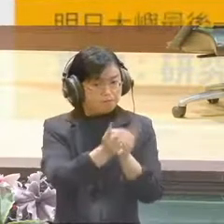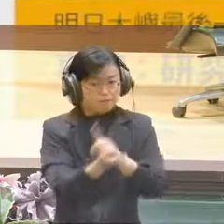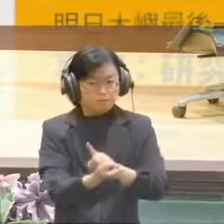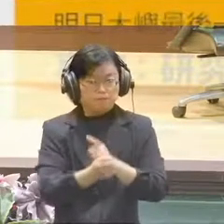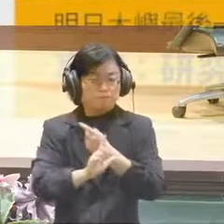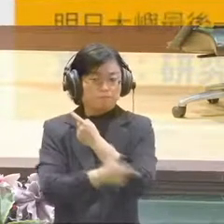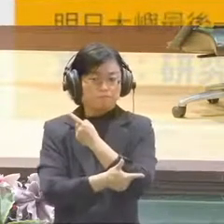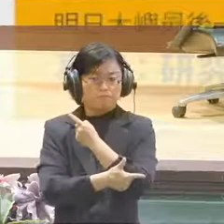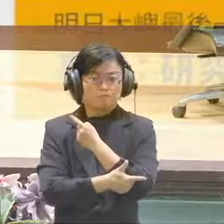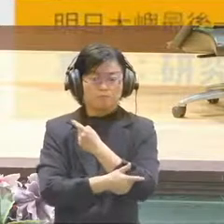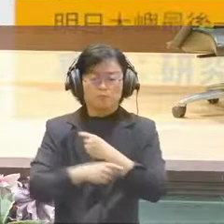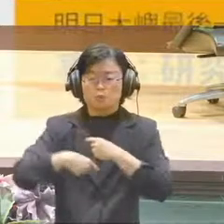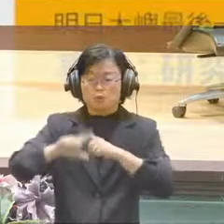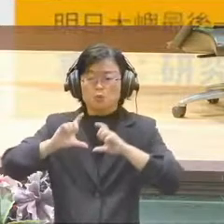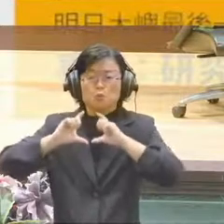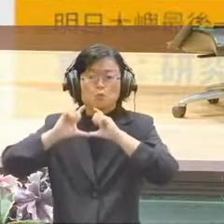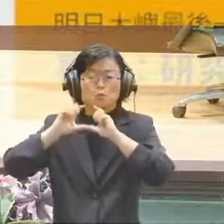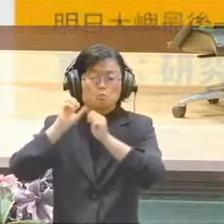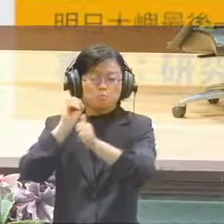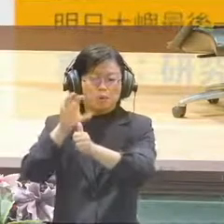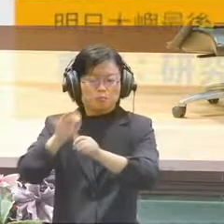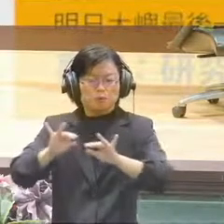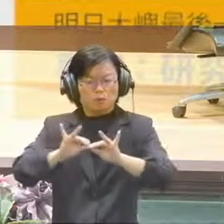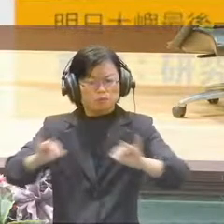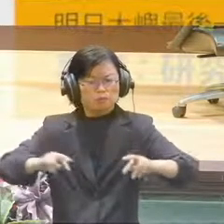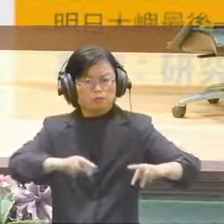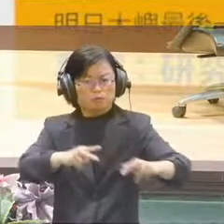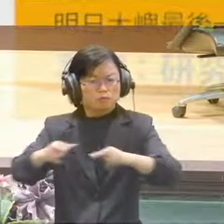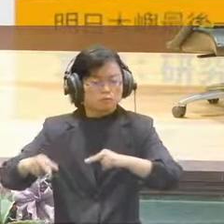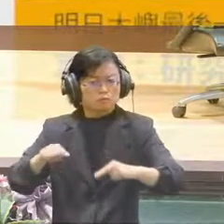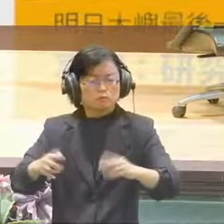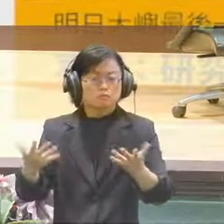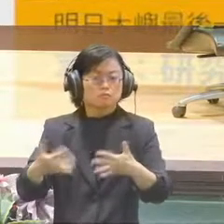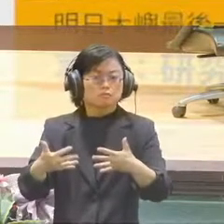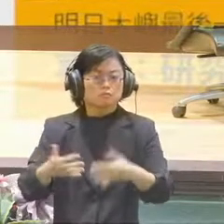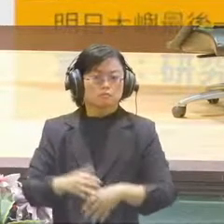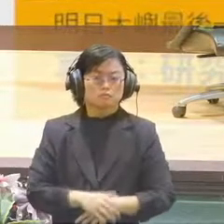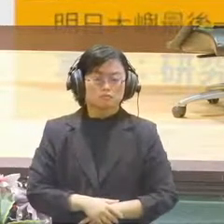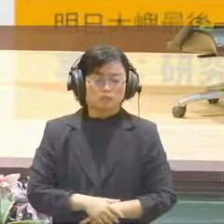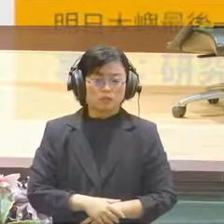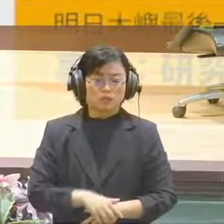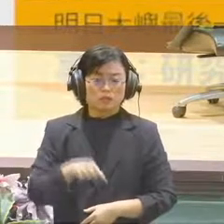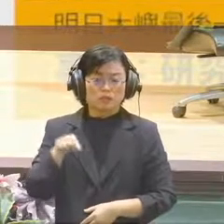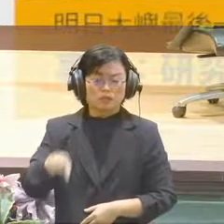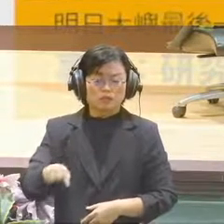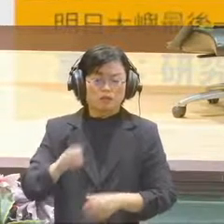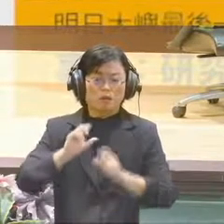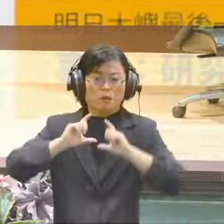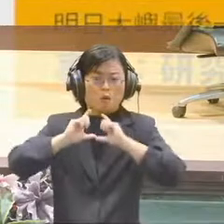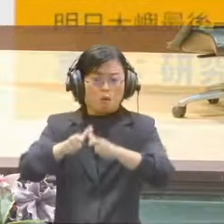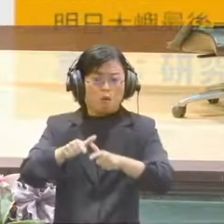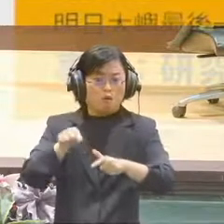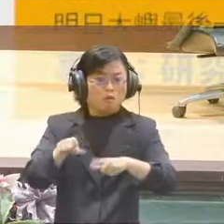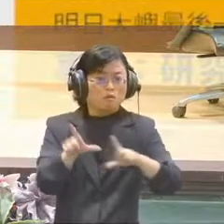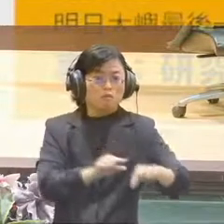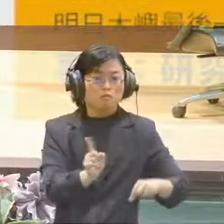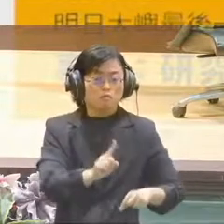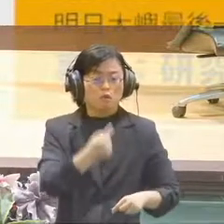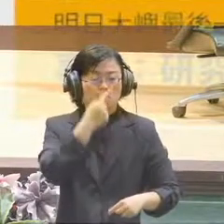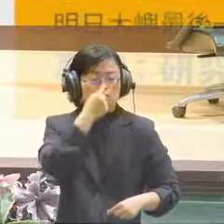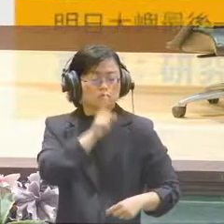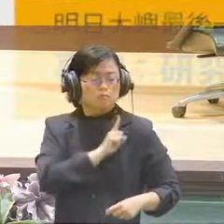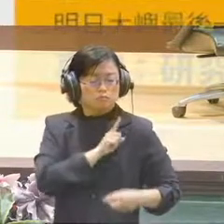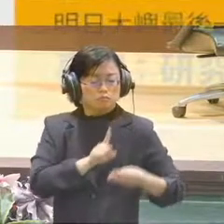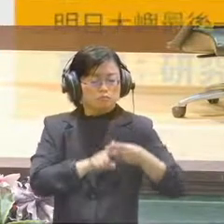based on our research and respond to these topics quickly, even within a day, in order to